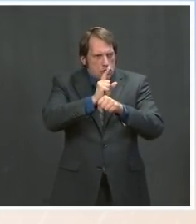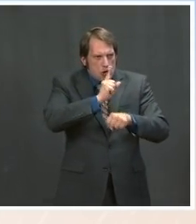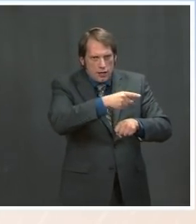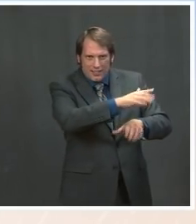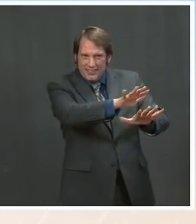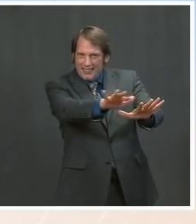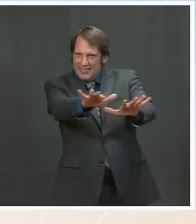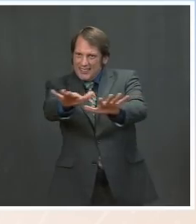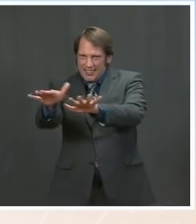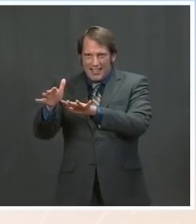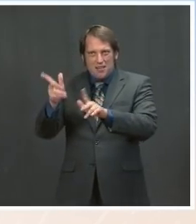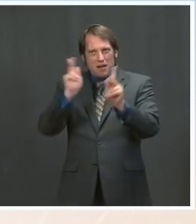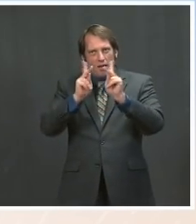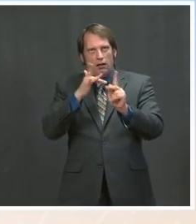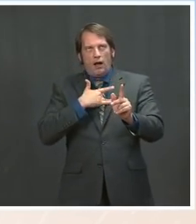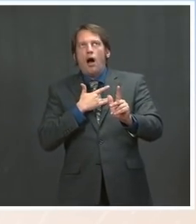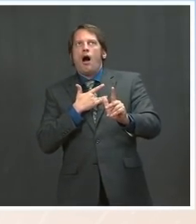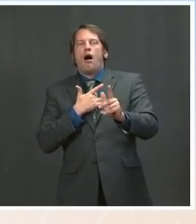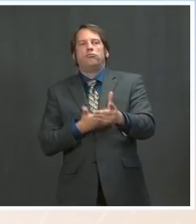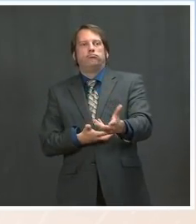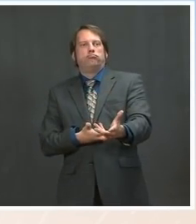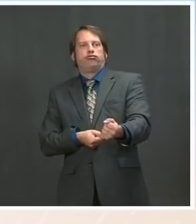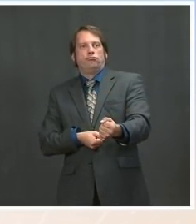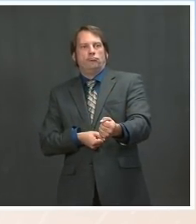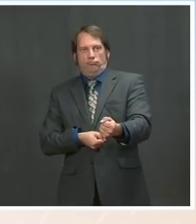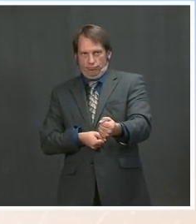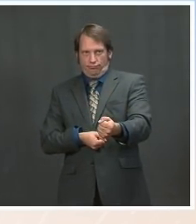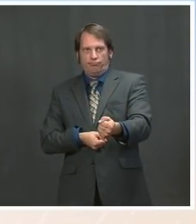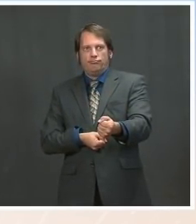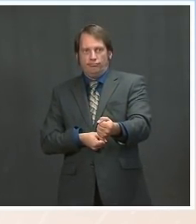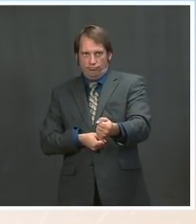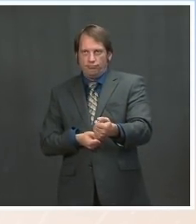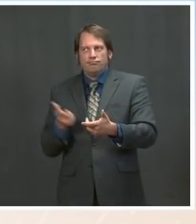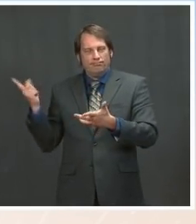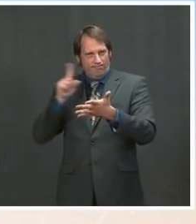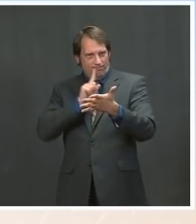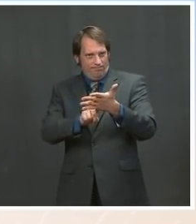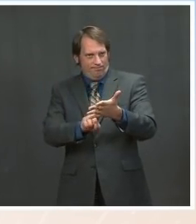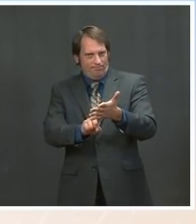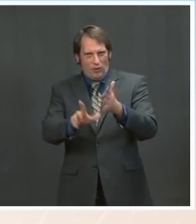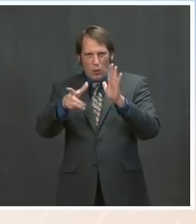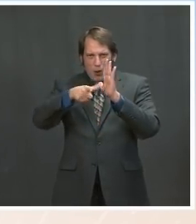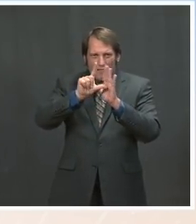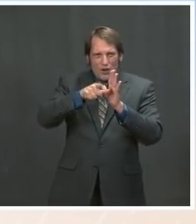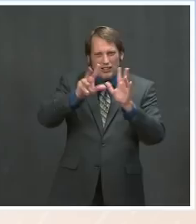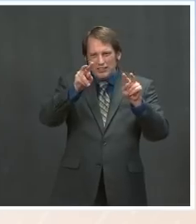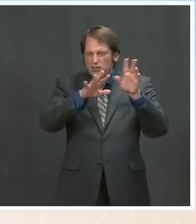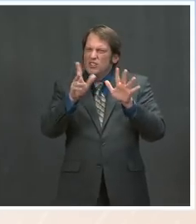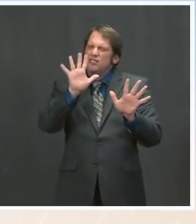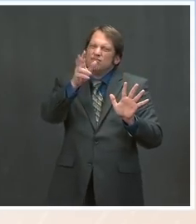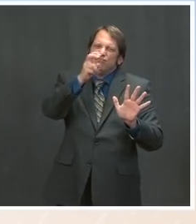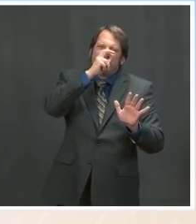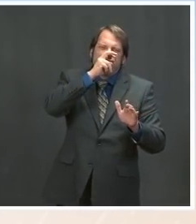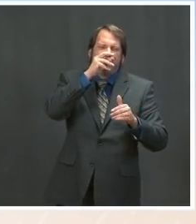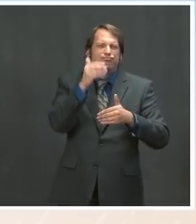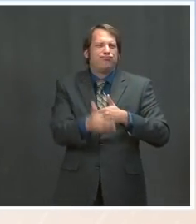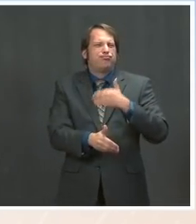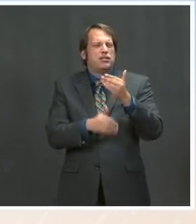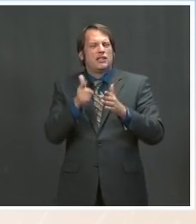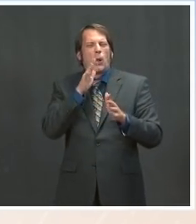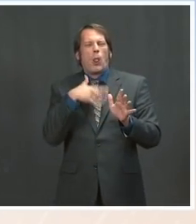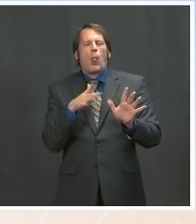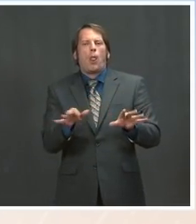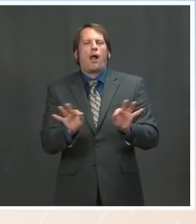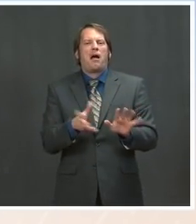actions, the high level of review, and the high standards that we have in the U.S. government. They're